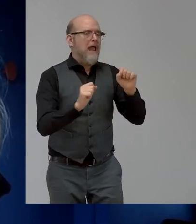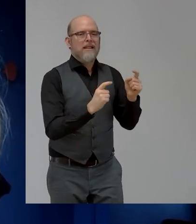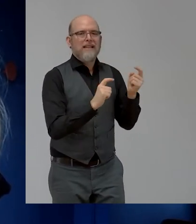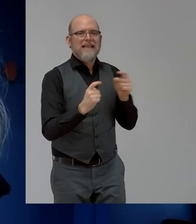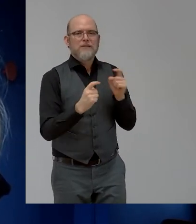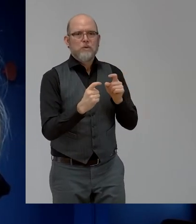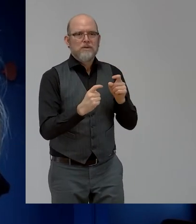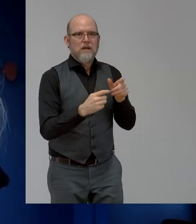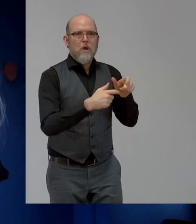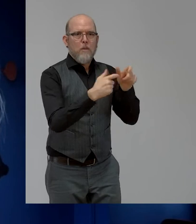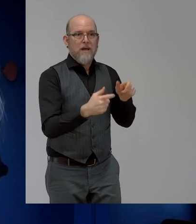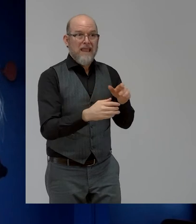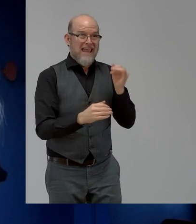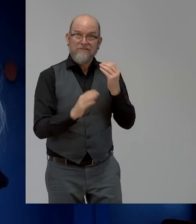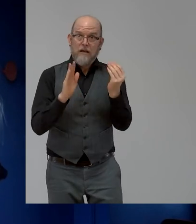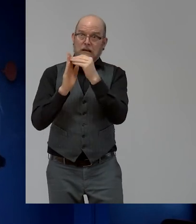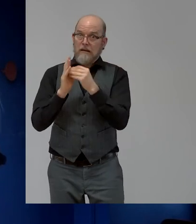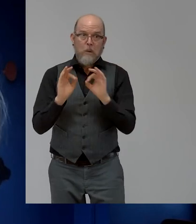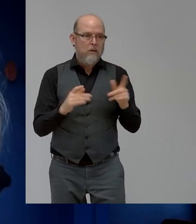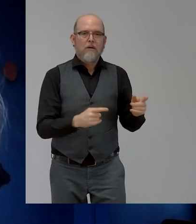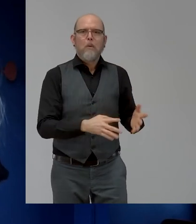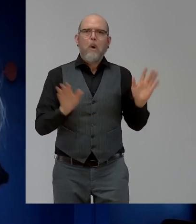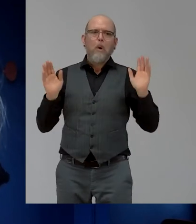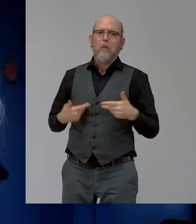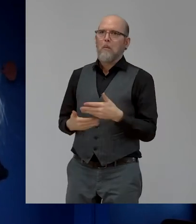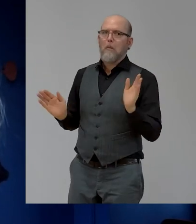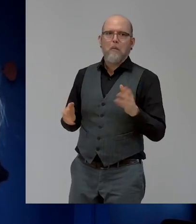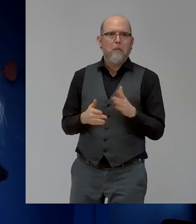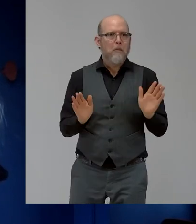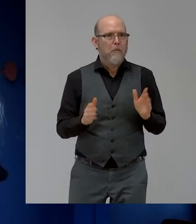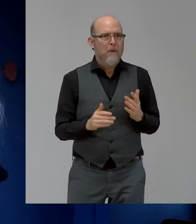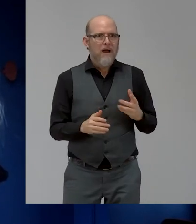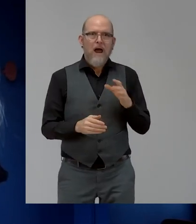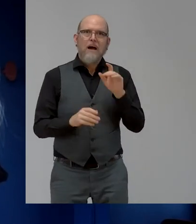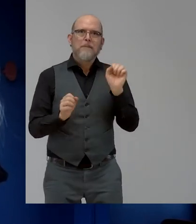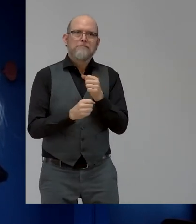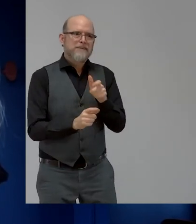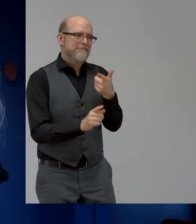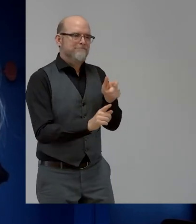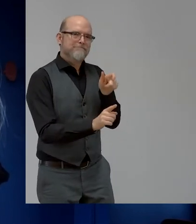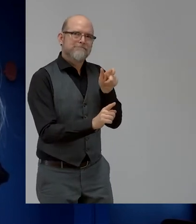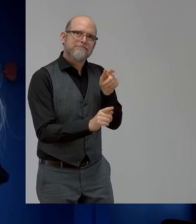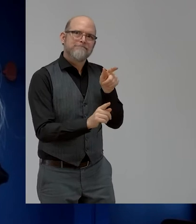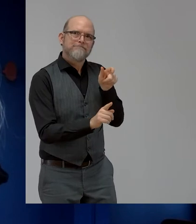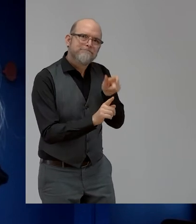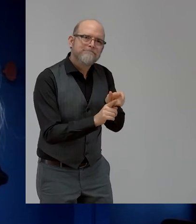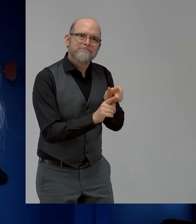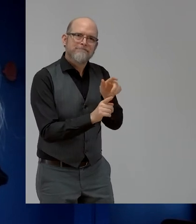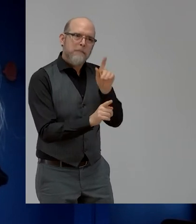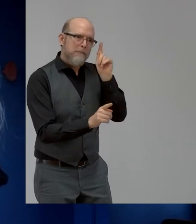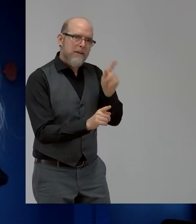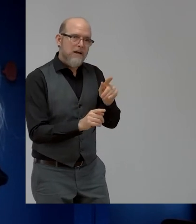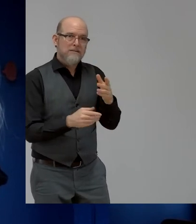quotas, either with no enforcement mechanism at all, or with an enforcement mechanism that establishes such a high fine for no